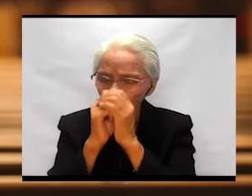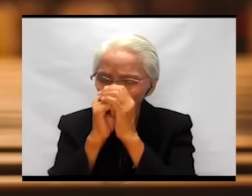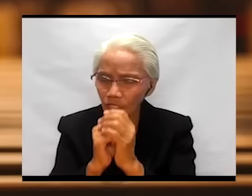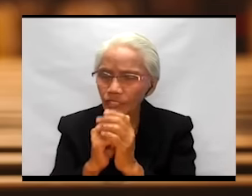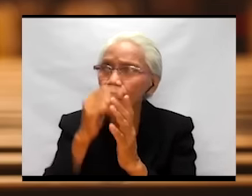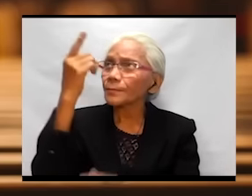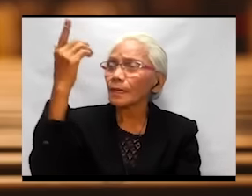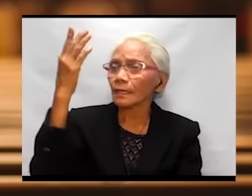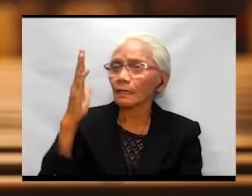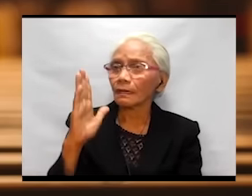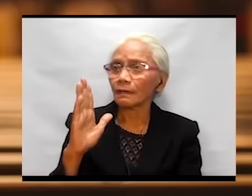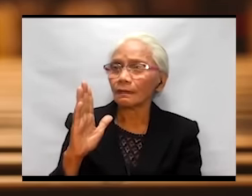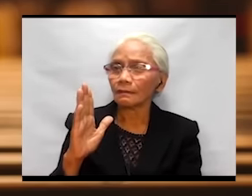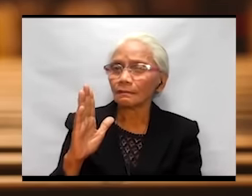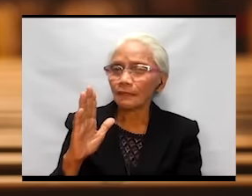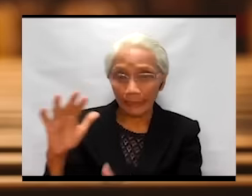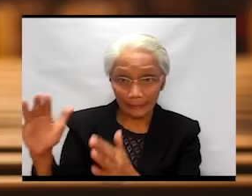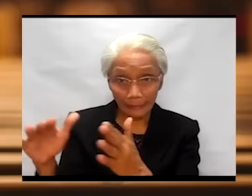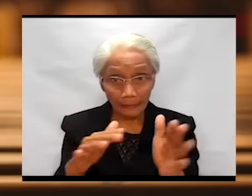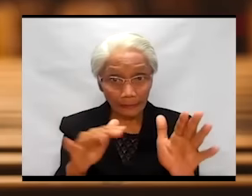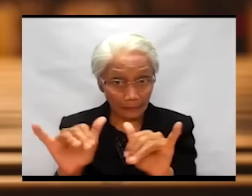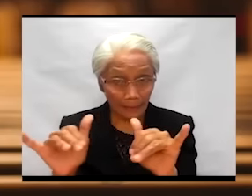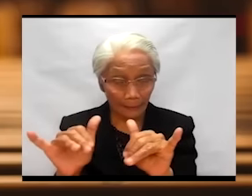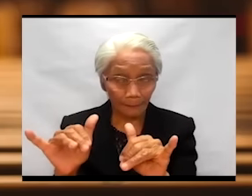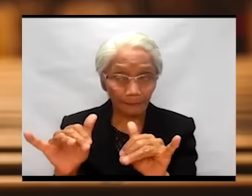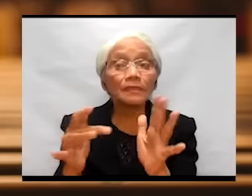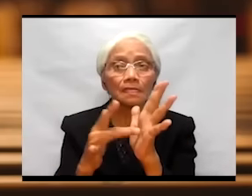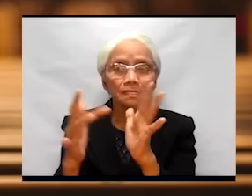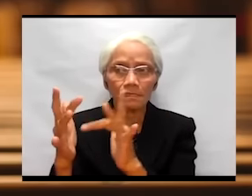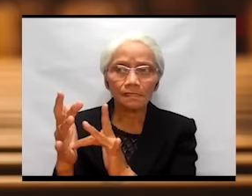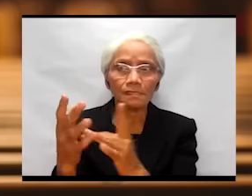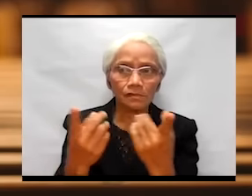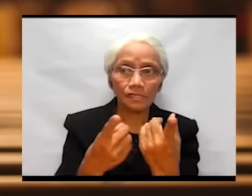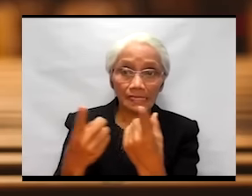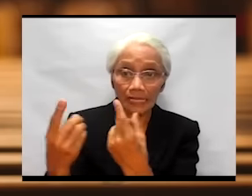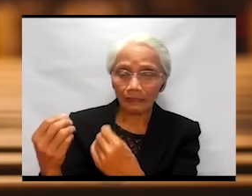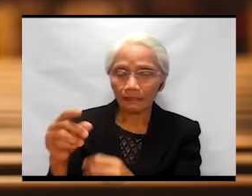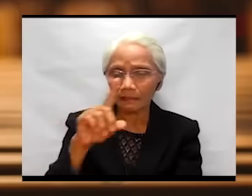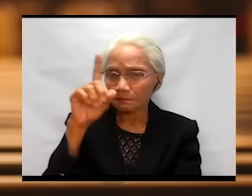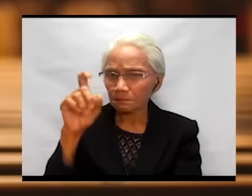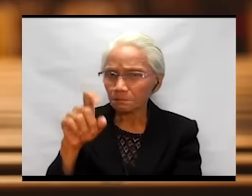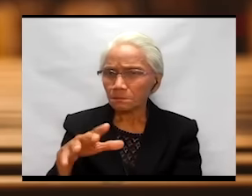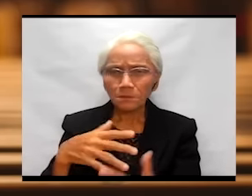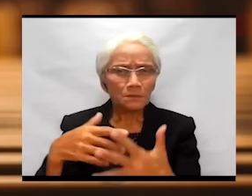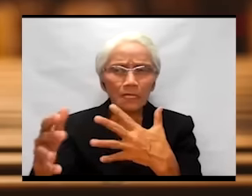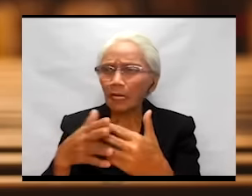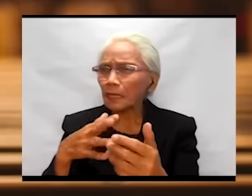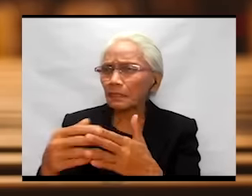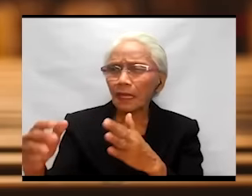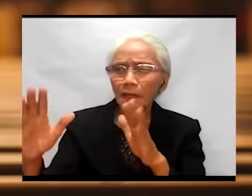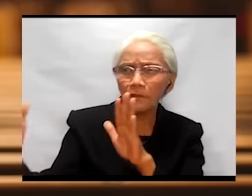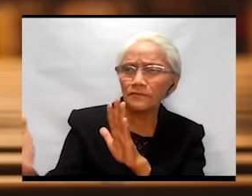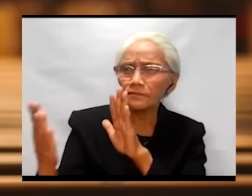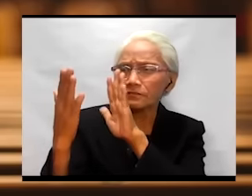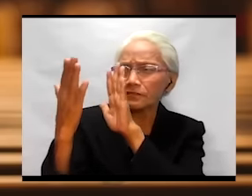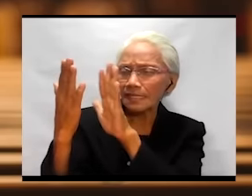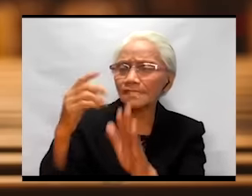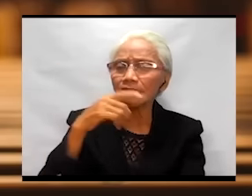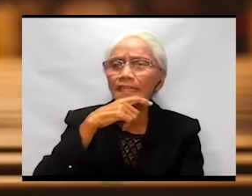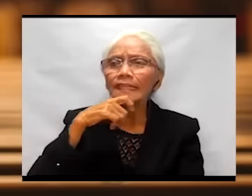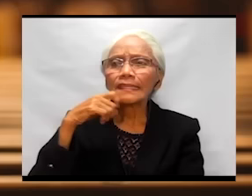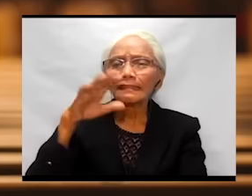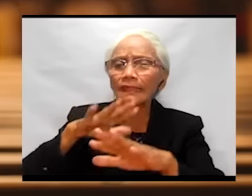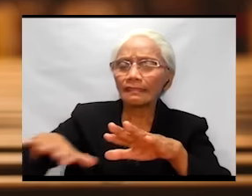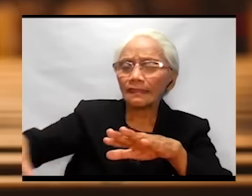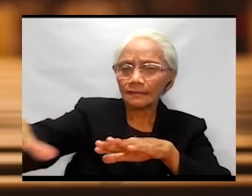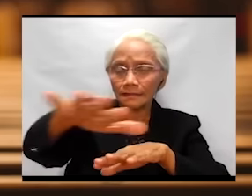worship God the way Jesus did, even facing the